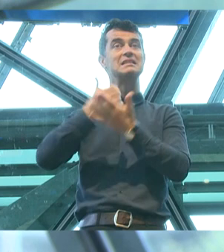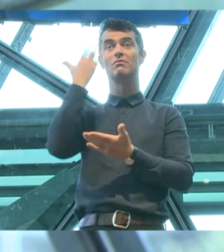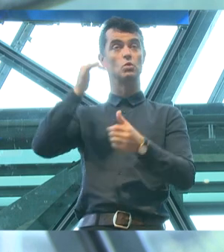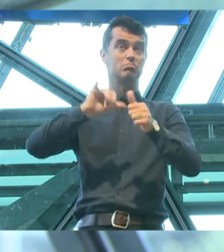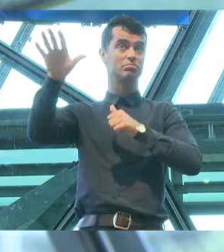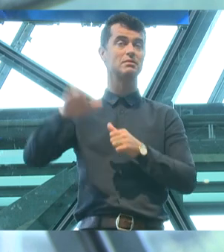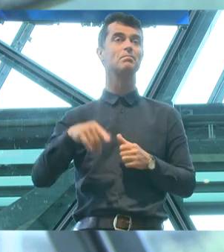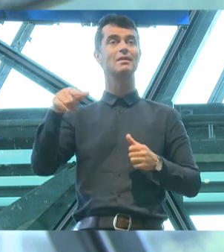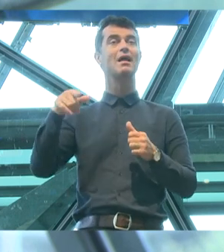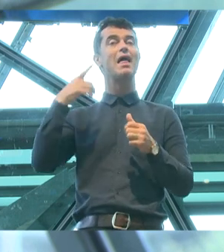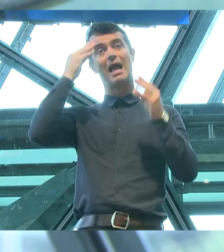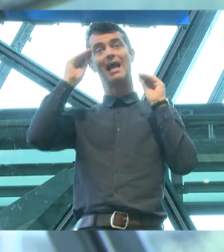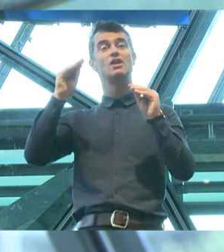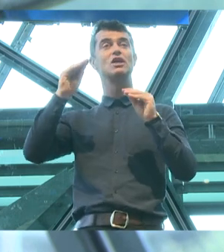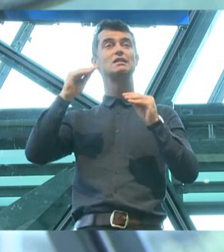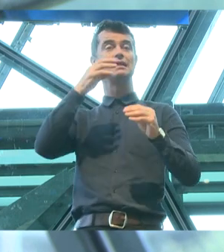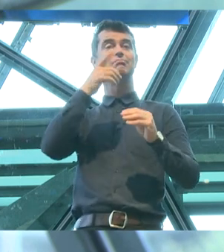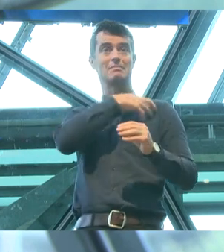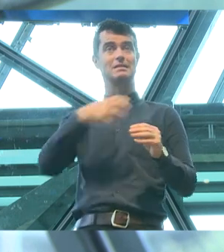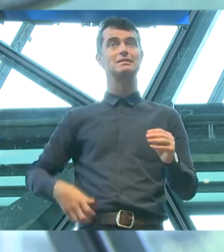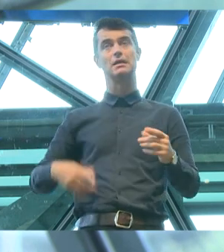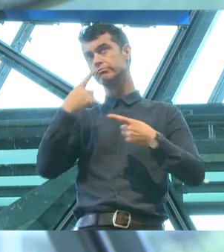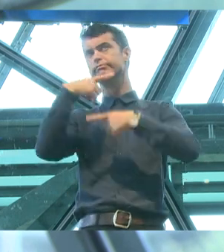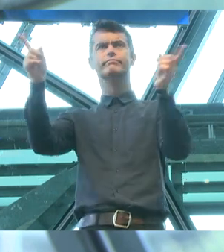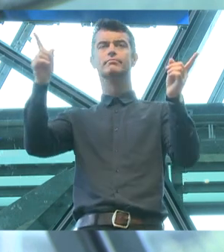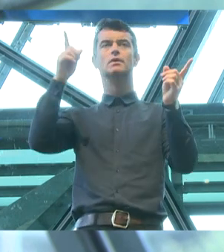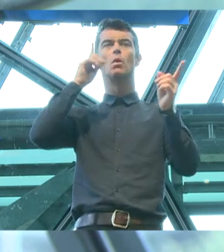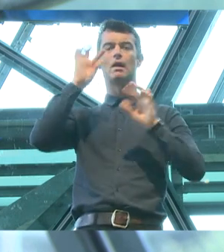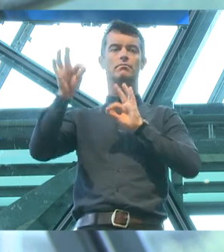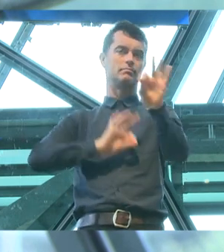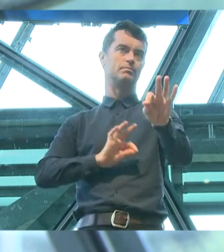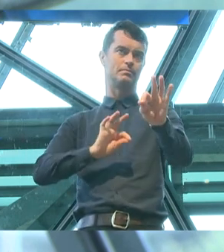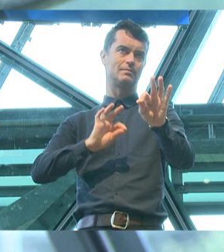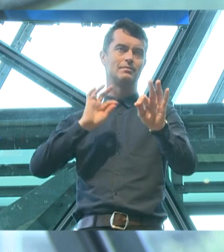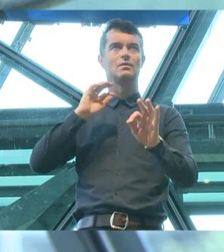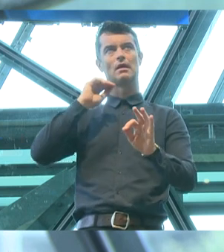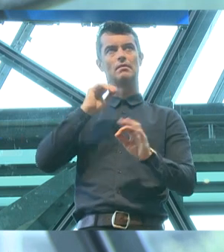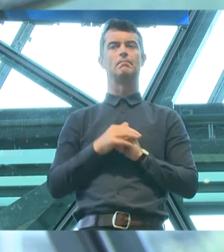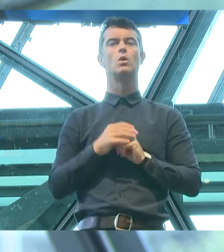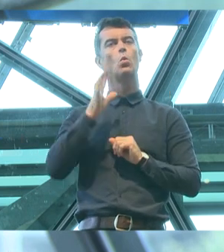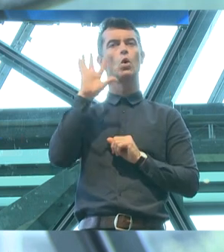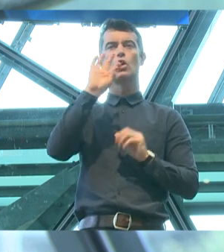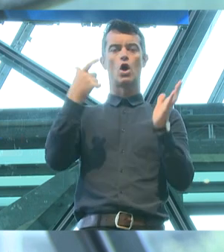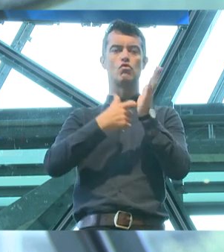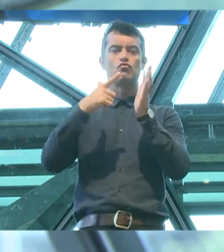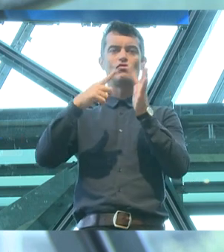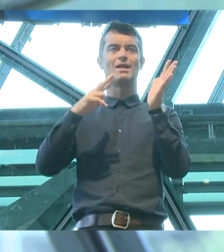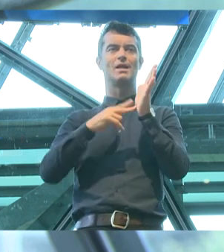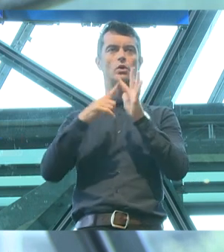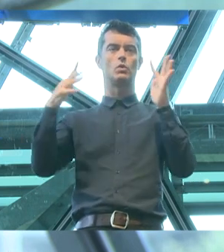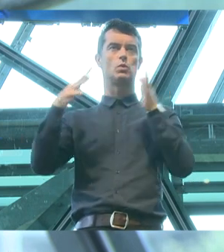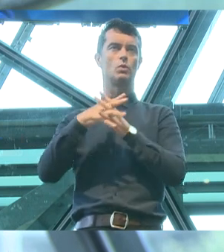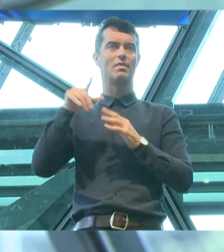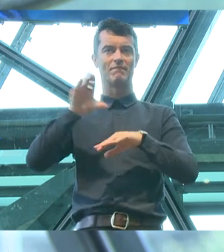then Education Minister nonetheless announced the program would not be renewed once federal funding expired the year after. In the period where